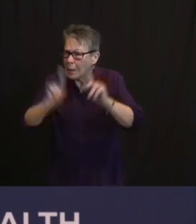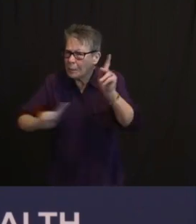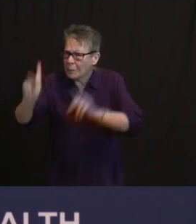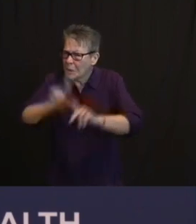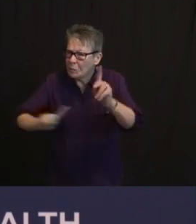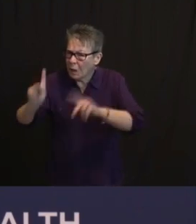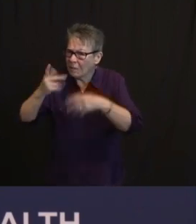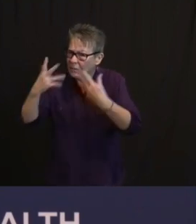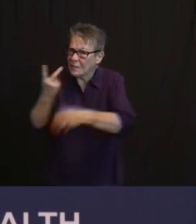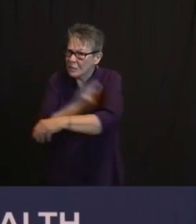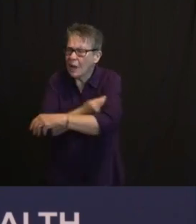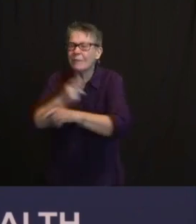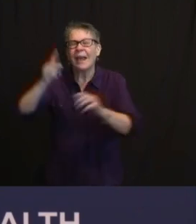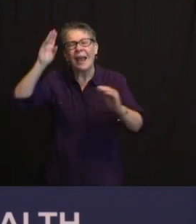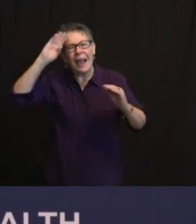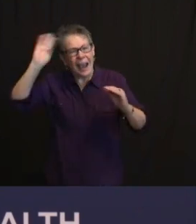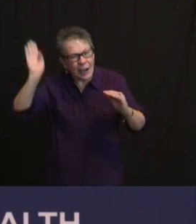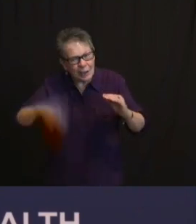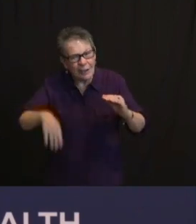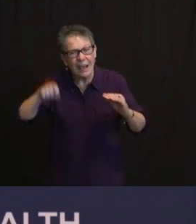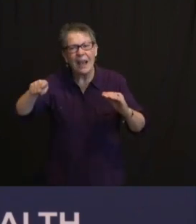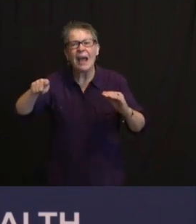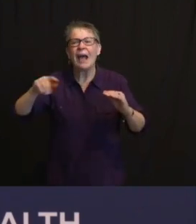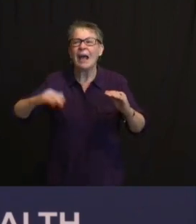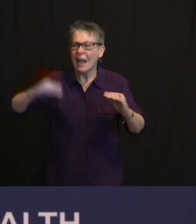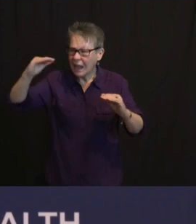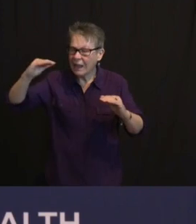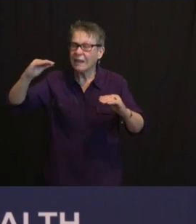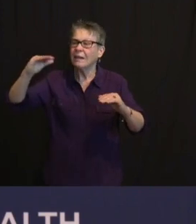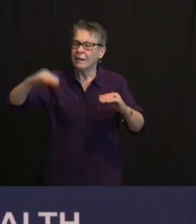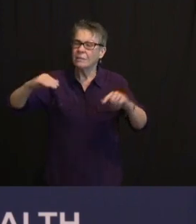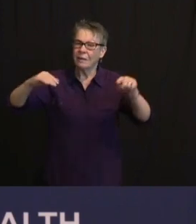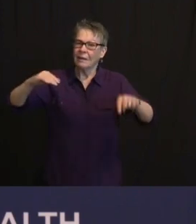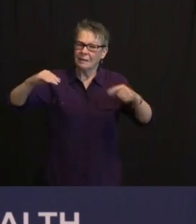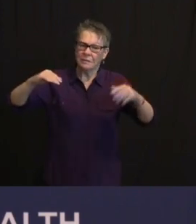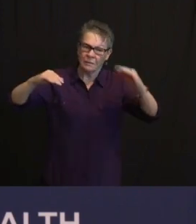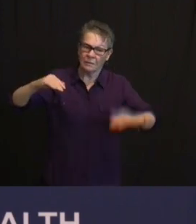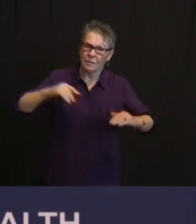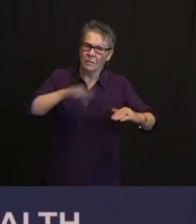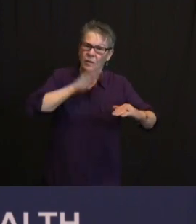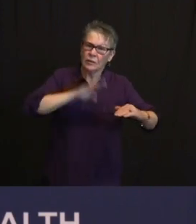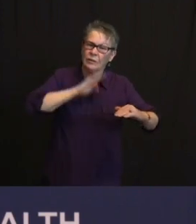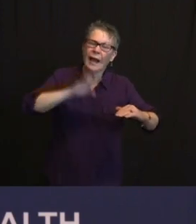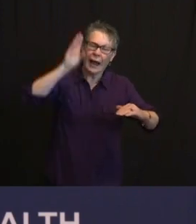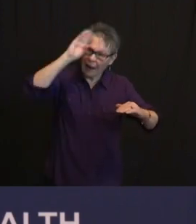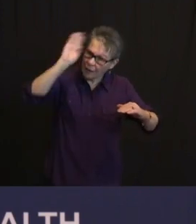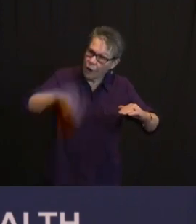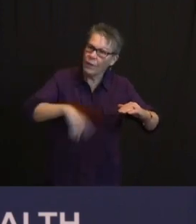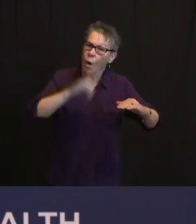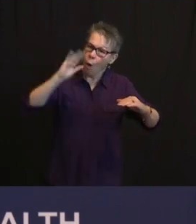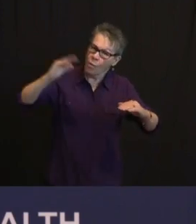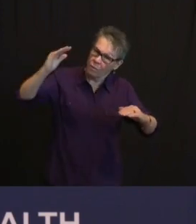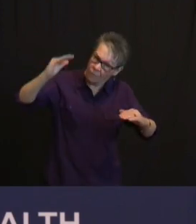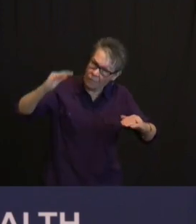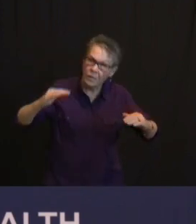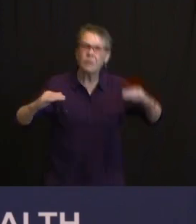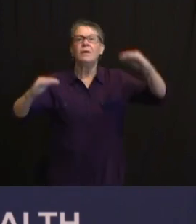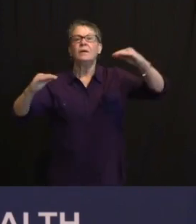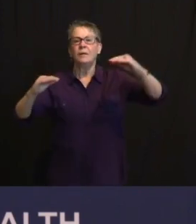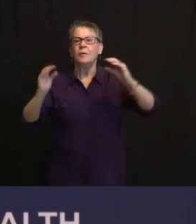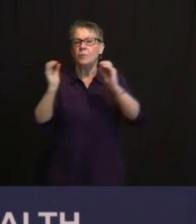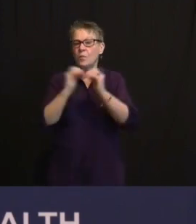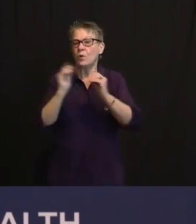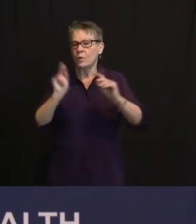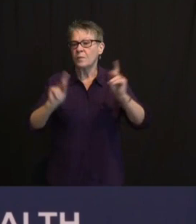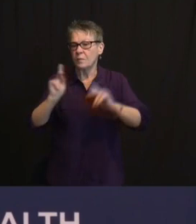NO QUESTION THERE'S FRUSTRATION FOR THE FOLKS STILL TRYING TO GET IN THERE. AMONG OTHER REASONS, BY GIVING A TWO-WEEK WINDOW TO THIS